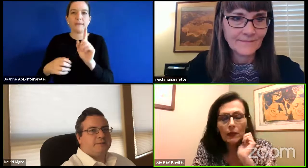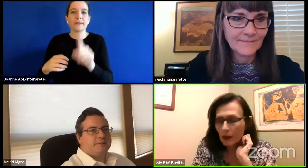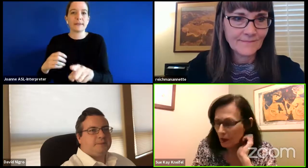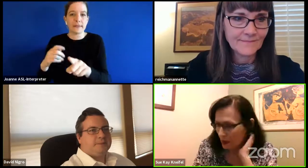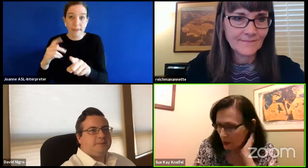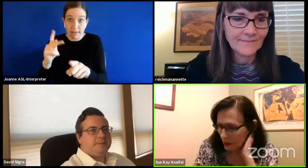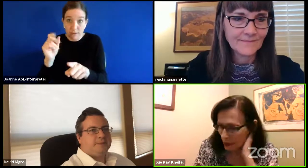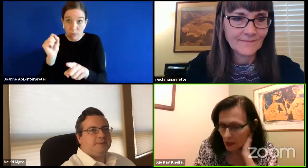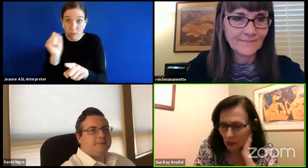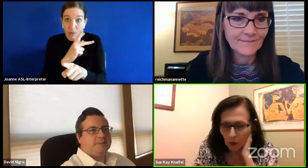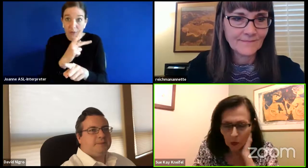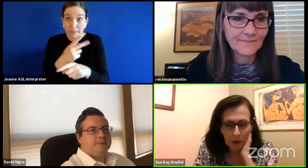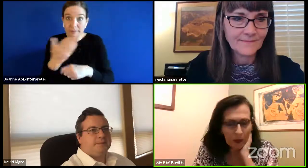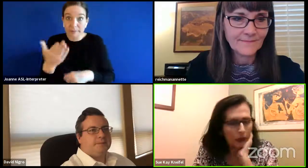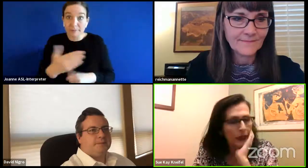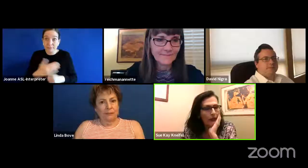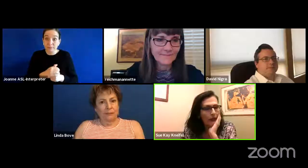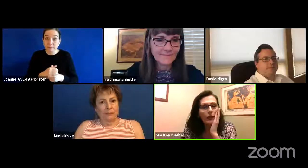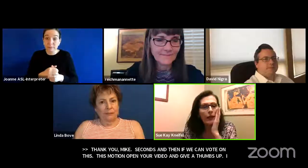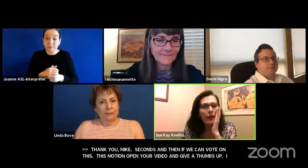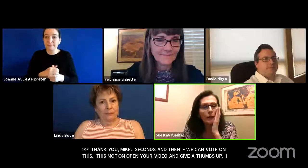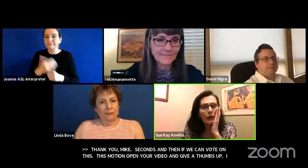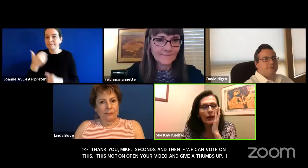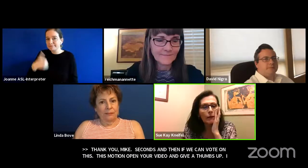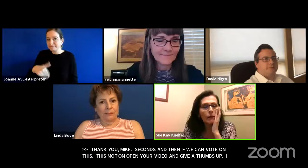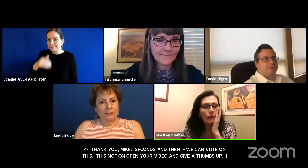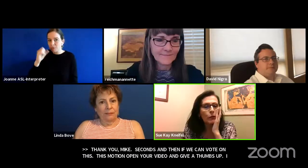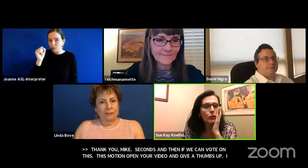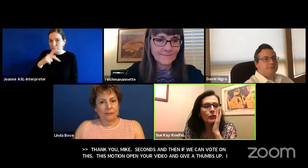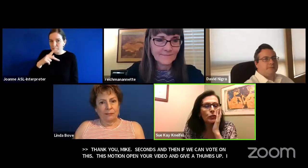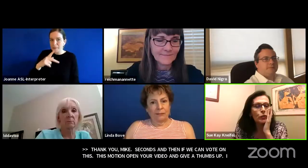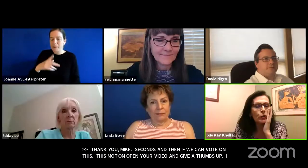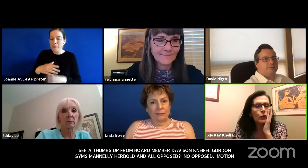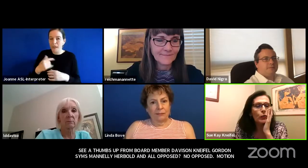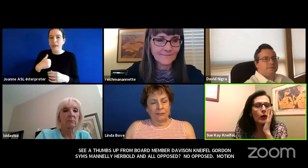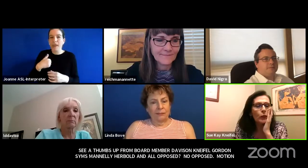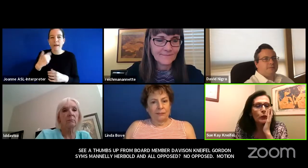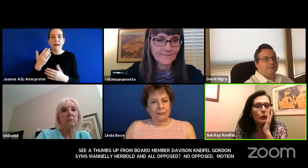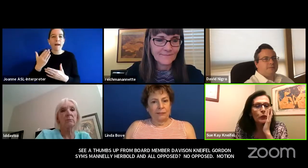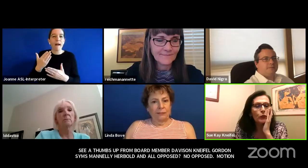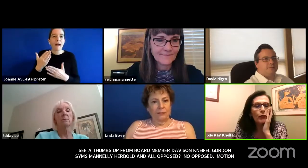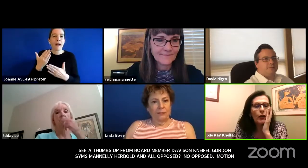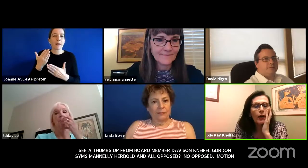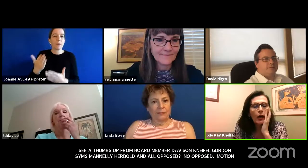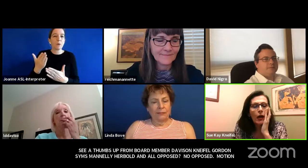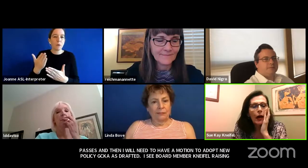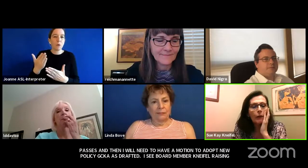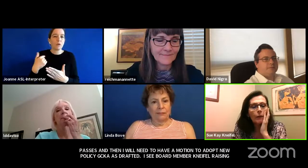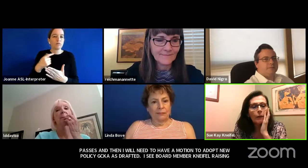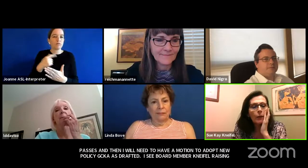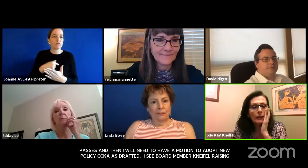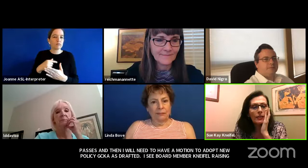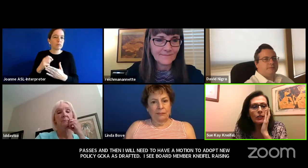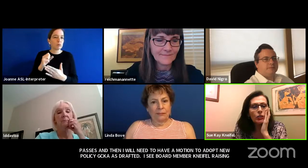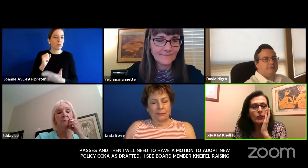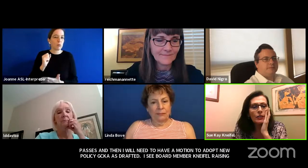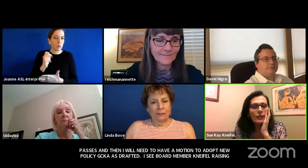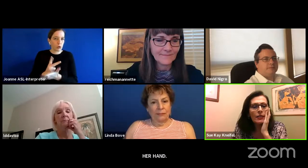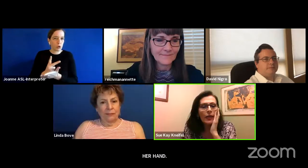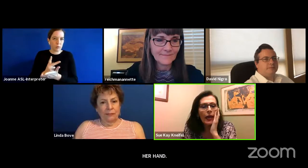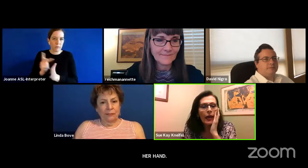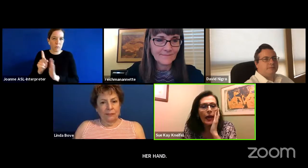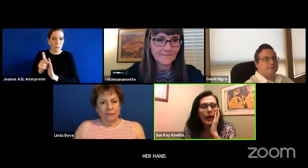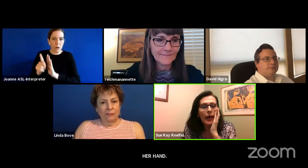um this is board member knifel um i motion to approve um policy